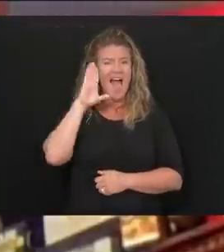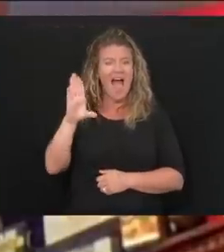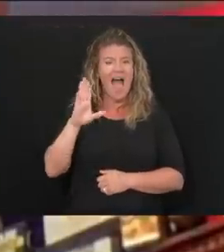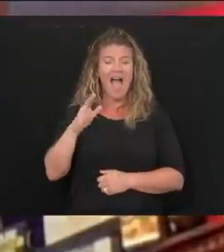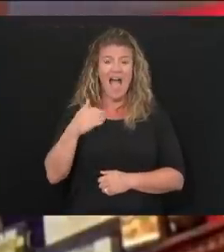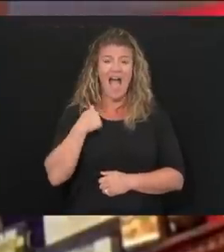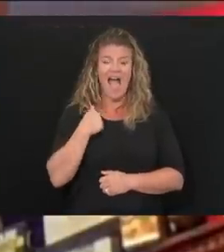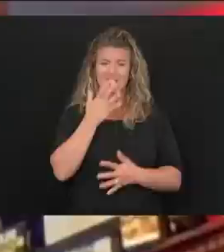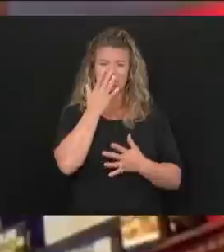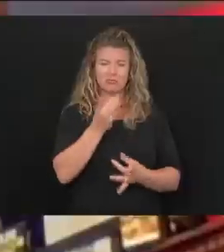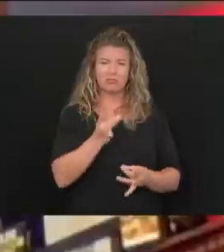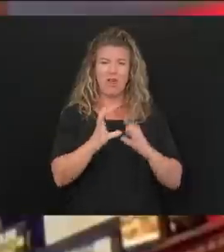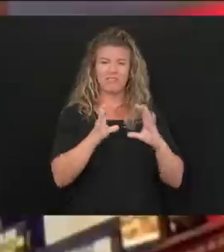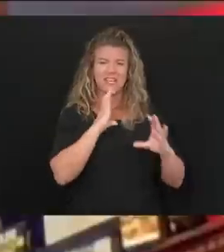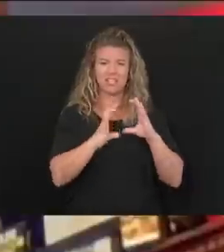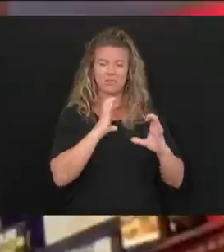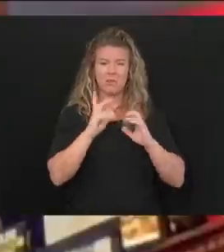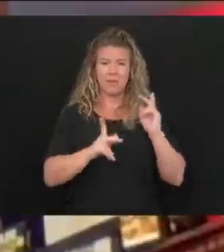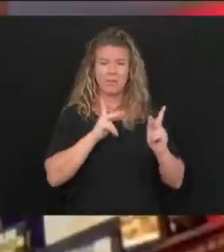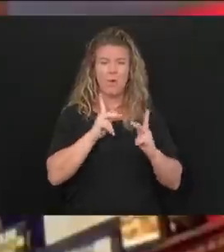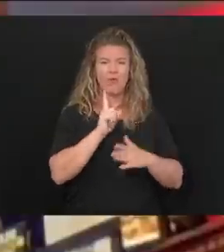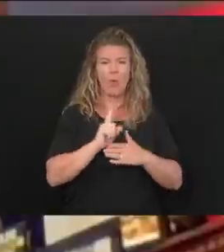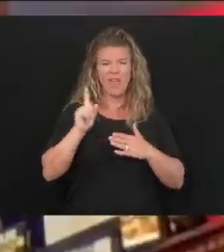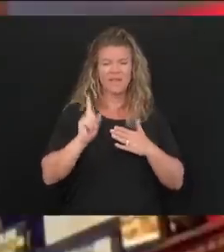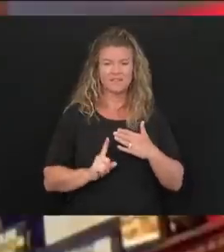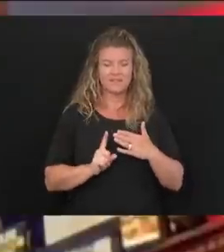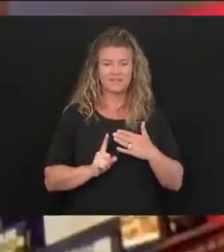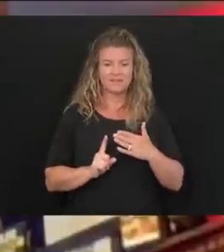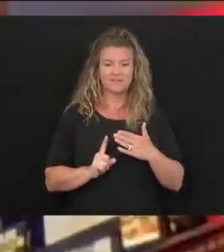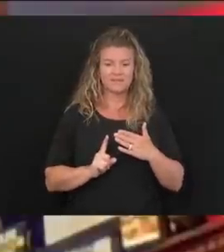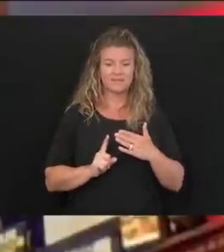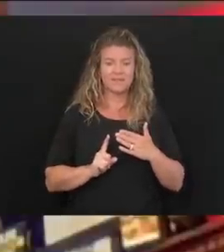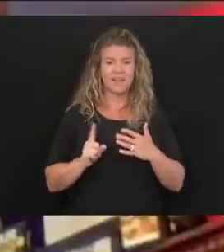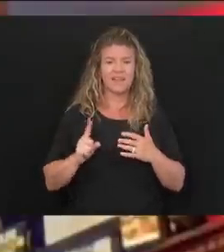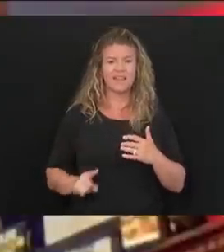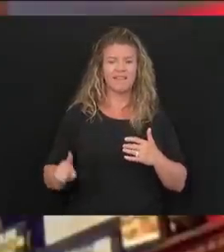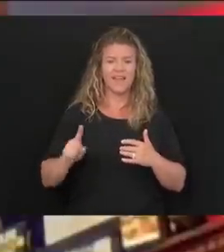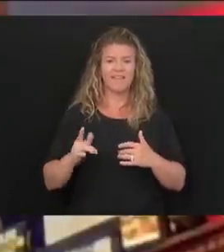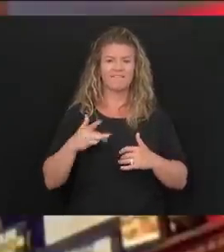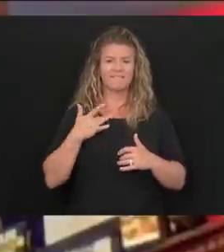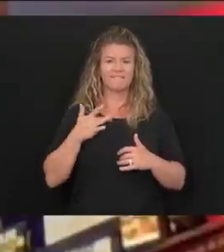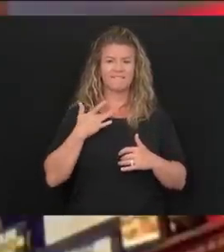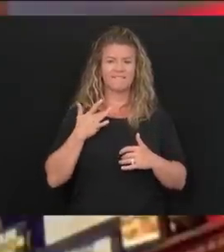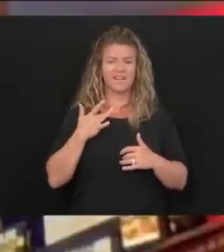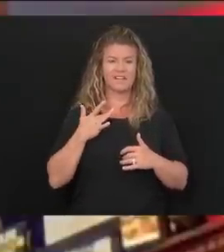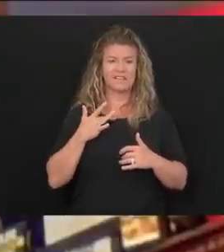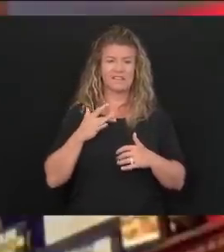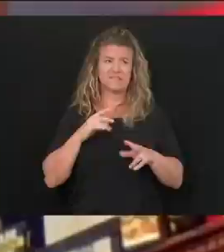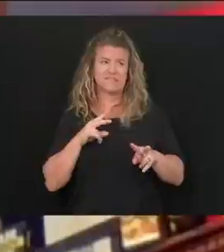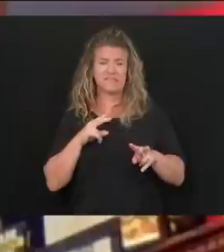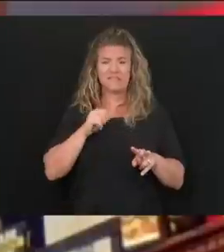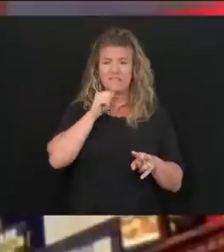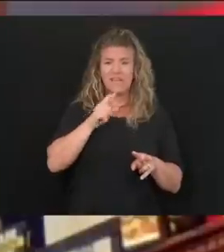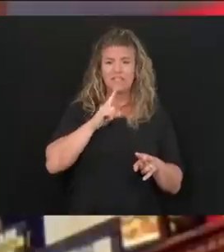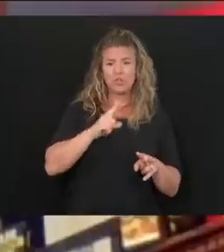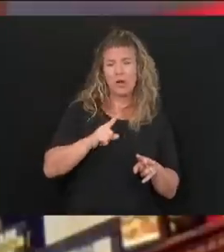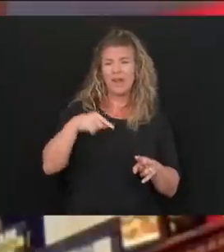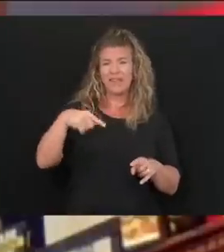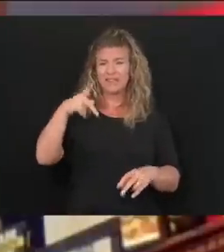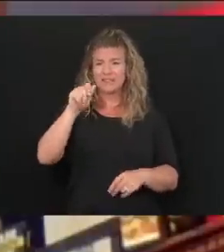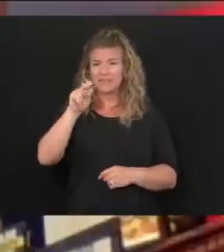conversations over the weekend with people who are skeptical, maybe even downright cynical about the pandemic.